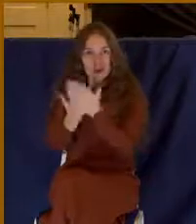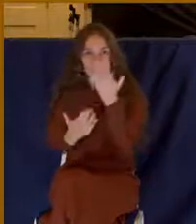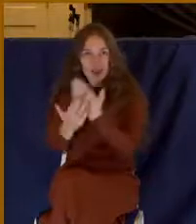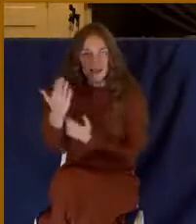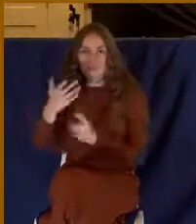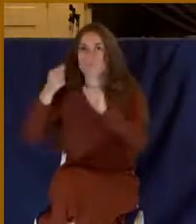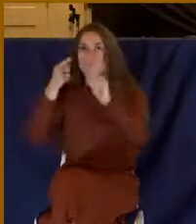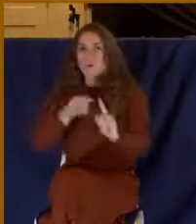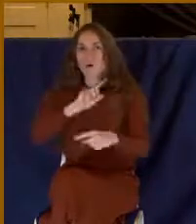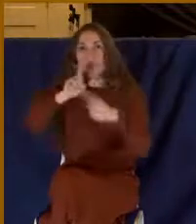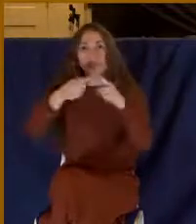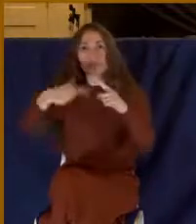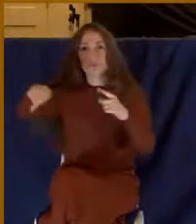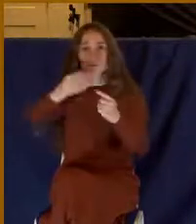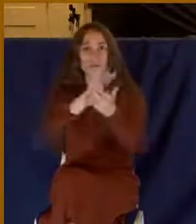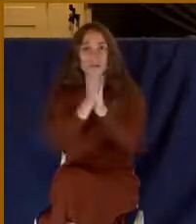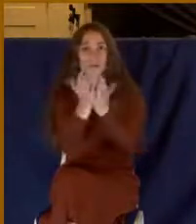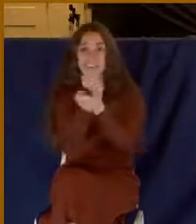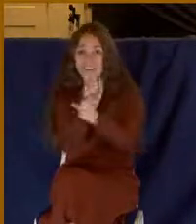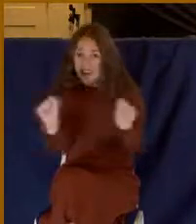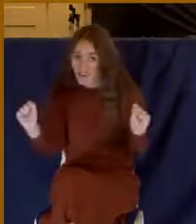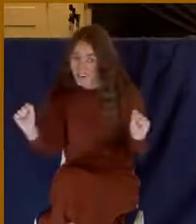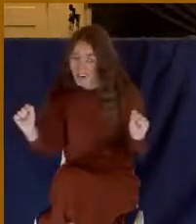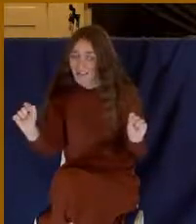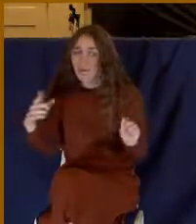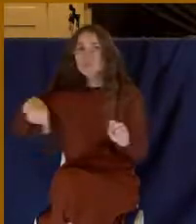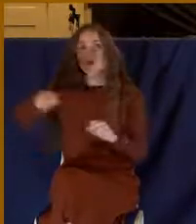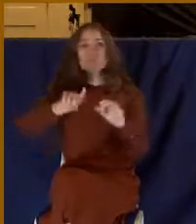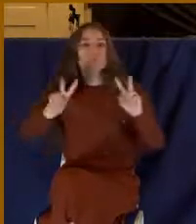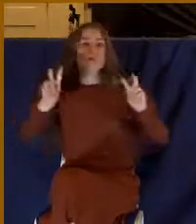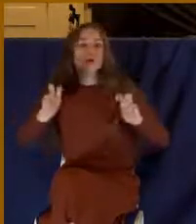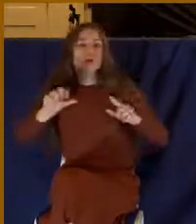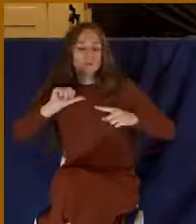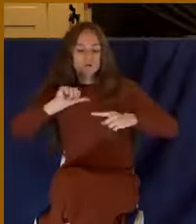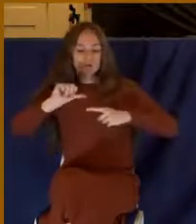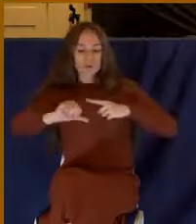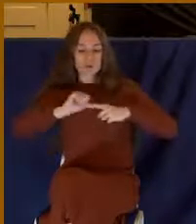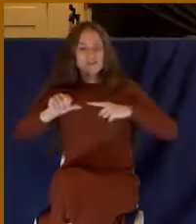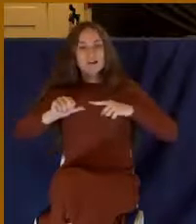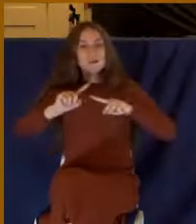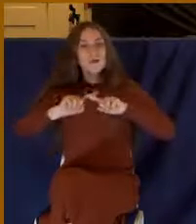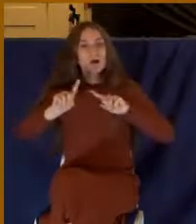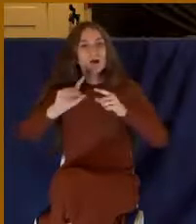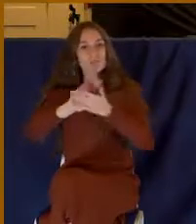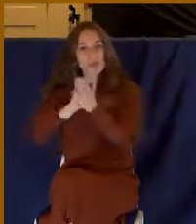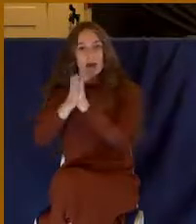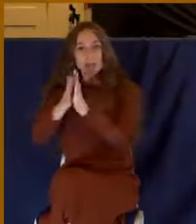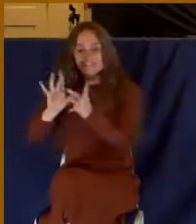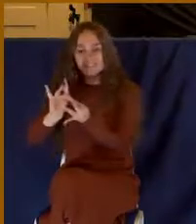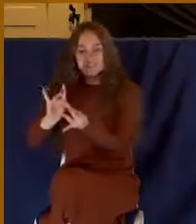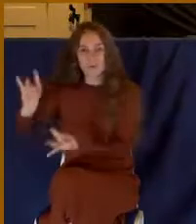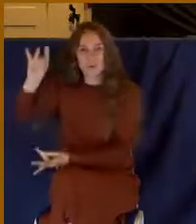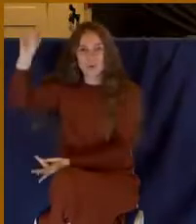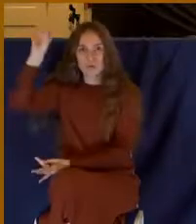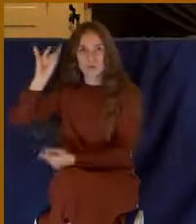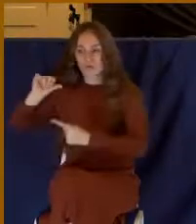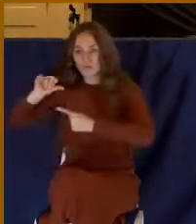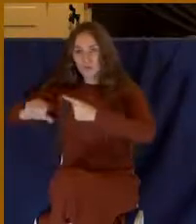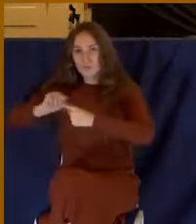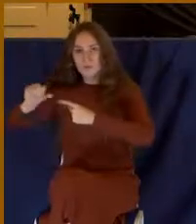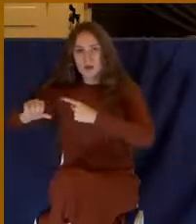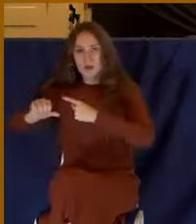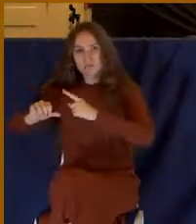were saved, you were circumcised spiritually. That's the idea here. Notice where it says in the